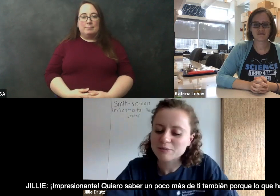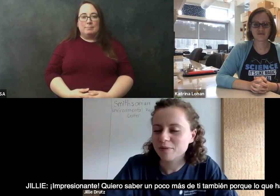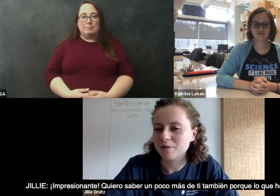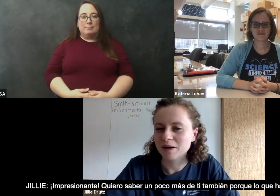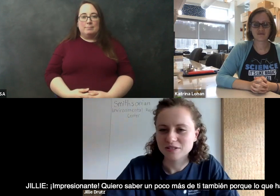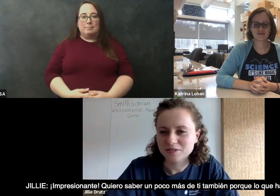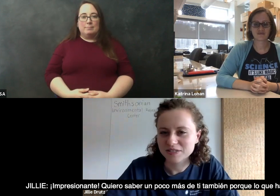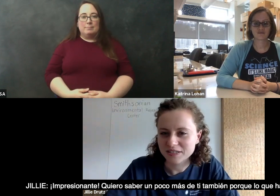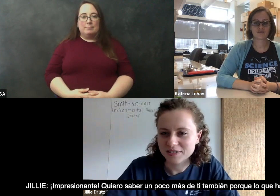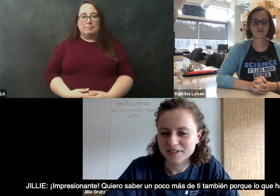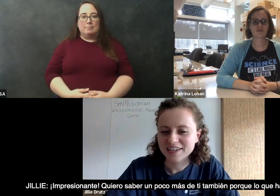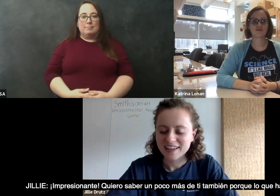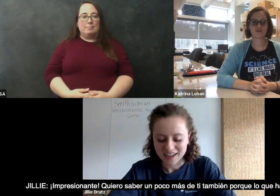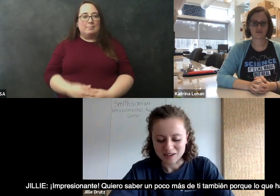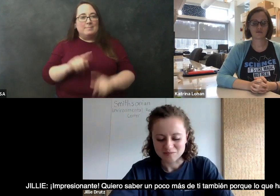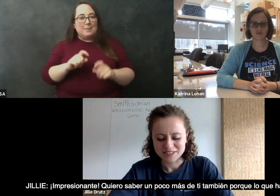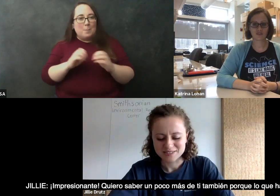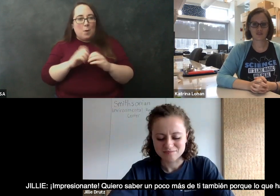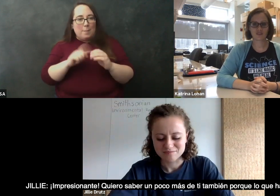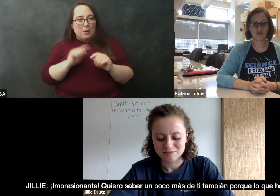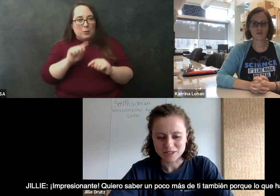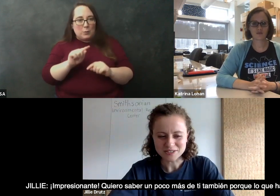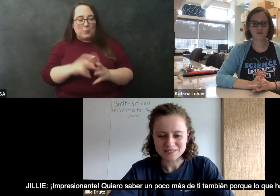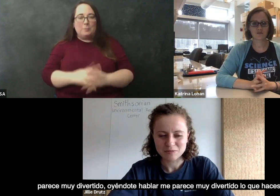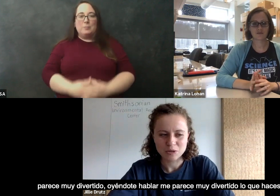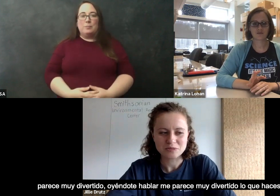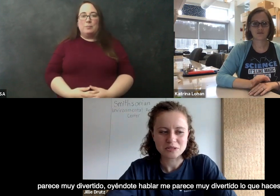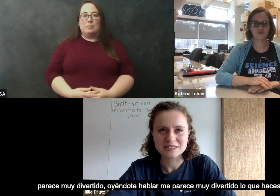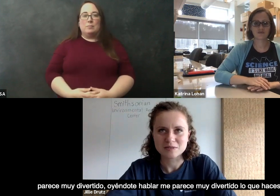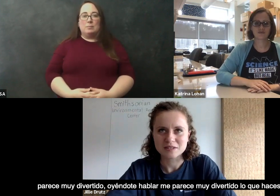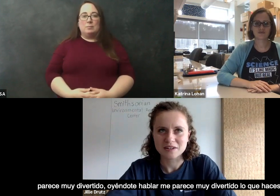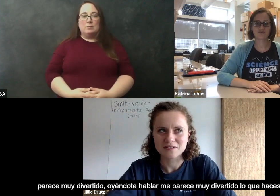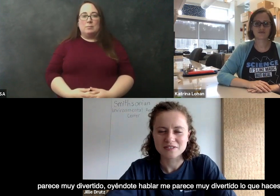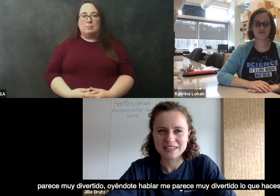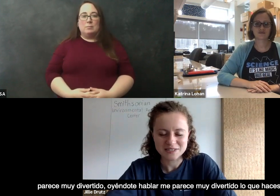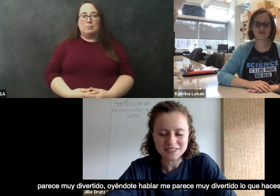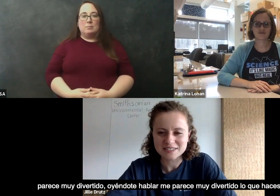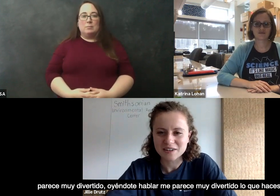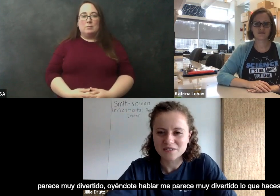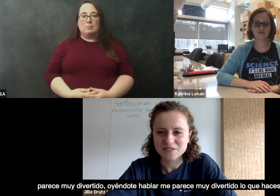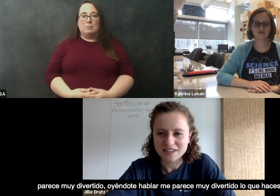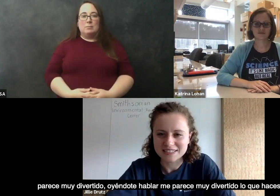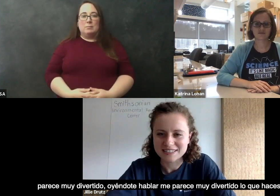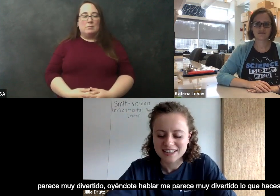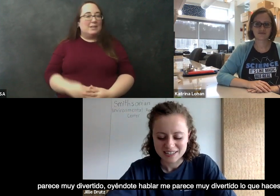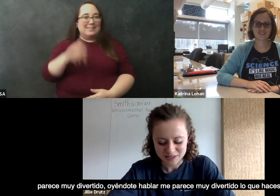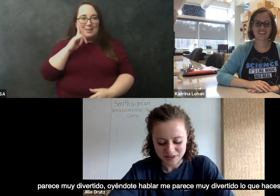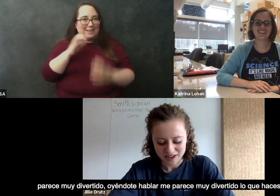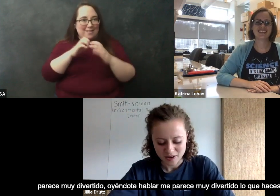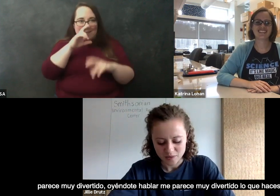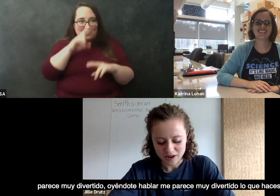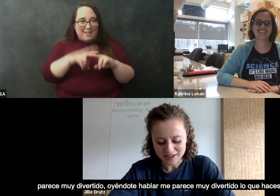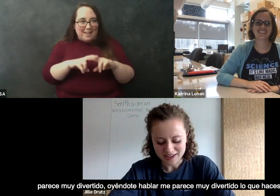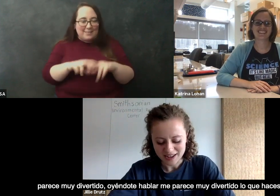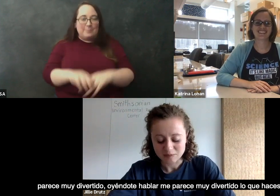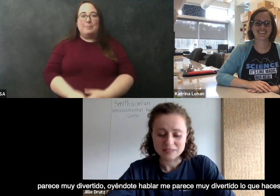i guess a little bit more about you too um because what you said like what you do it sounds a lot of it sounds like a ton of fun so